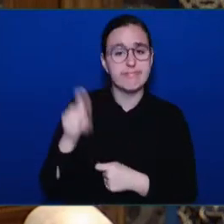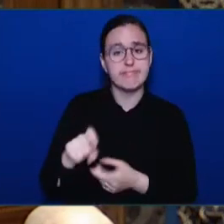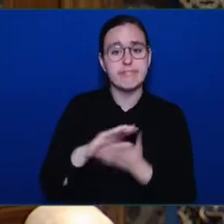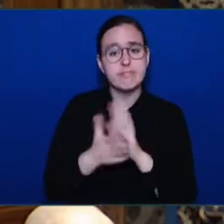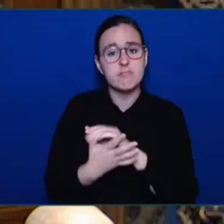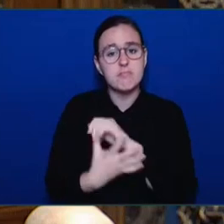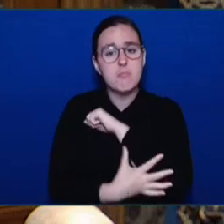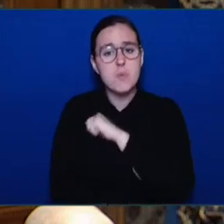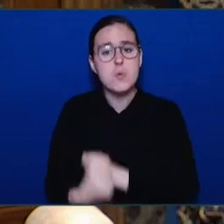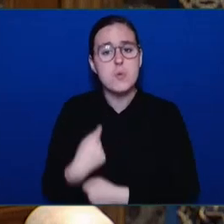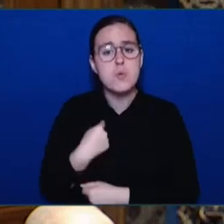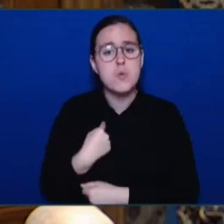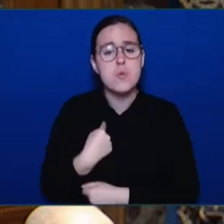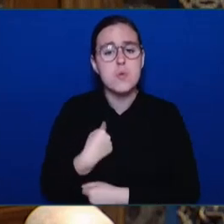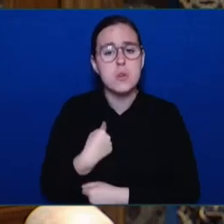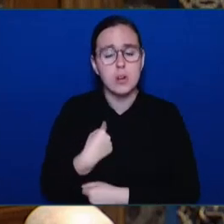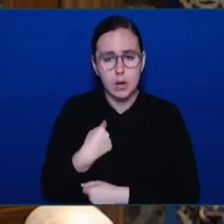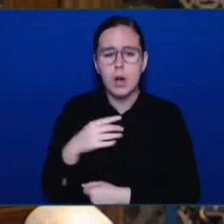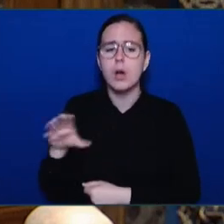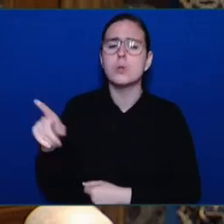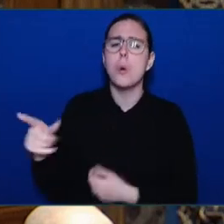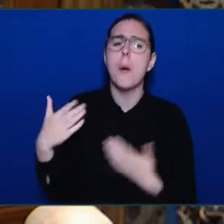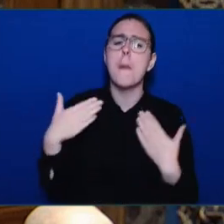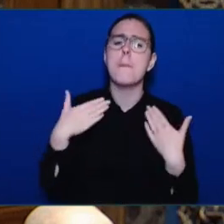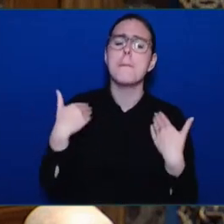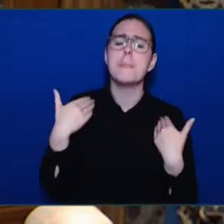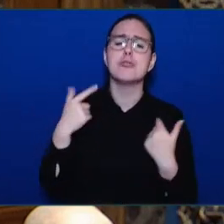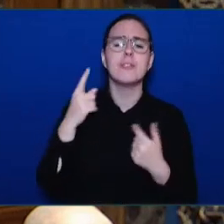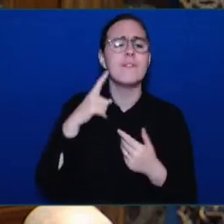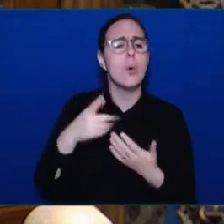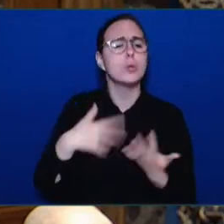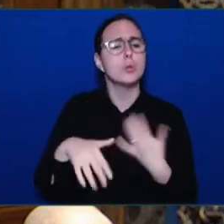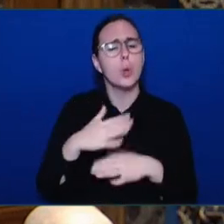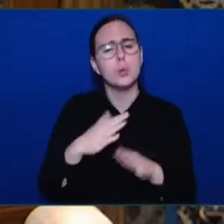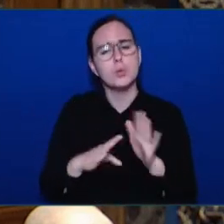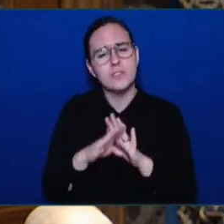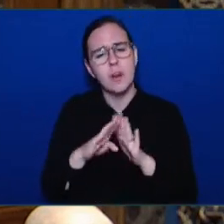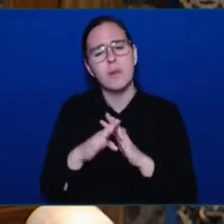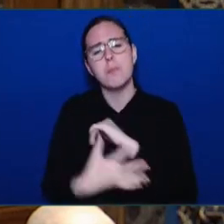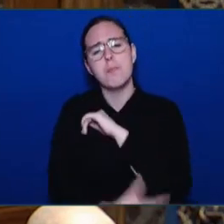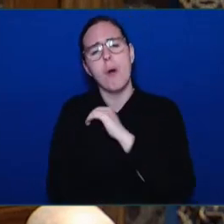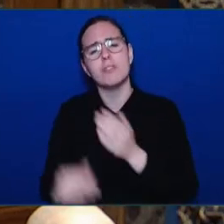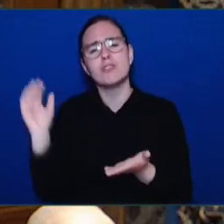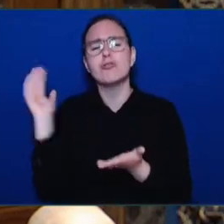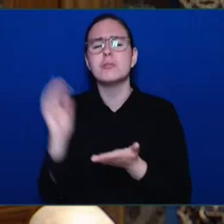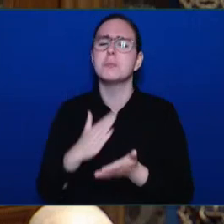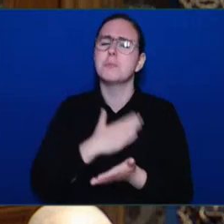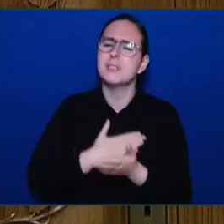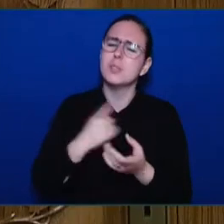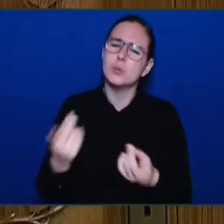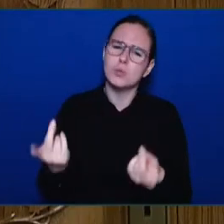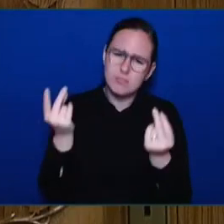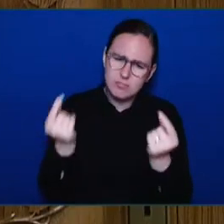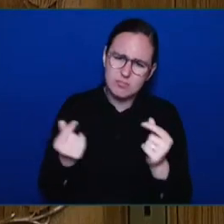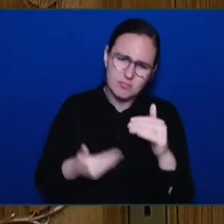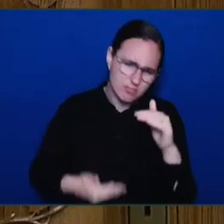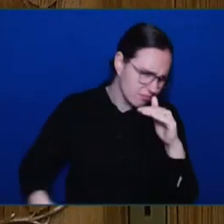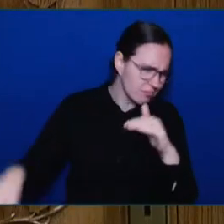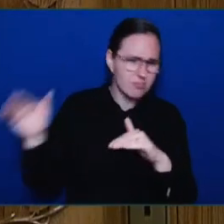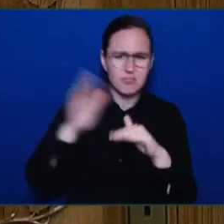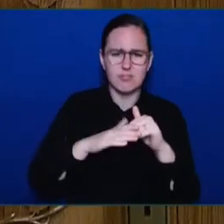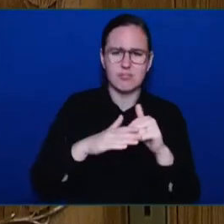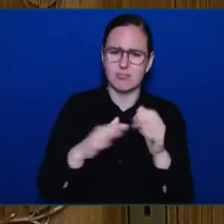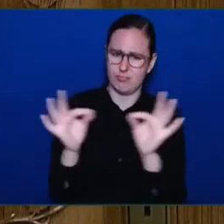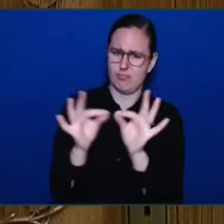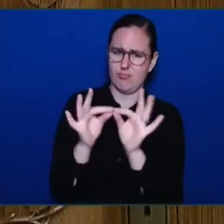immediately raise the rates for people with disabilities so they are no longer forced to live below the poverty line? Minister of